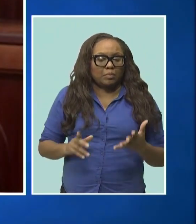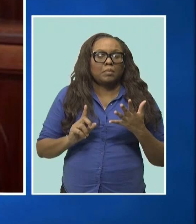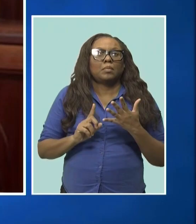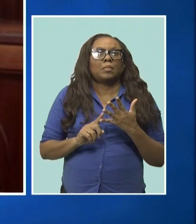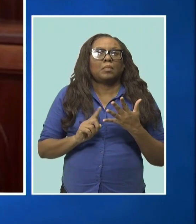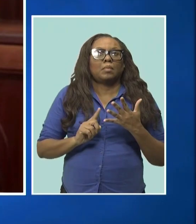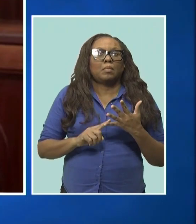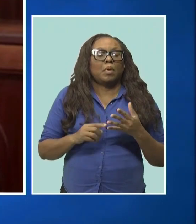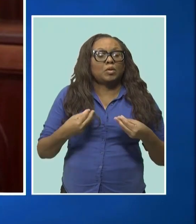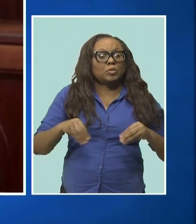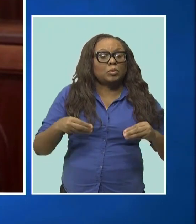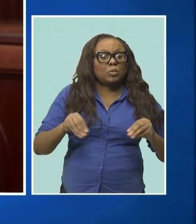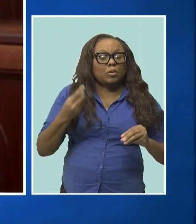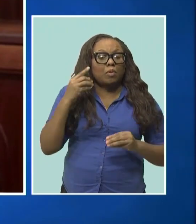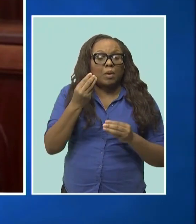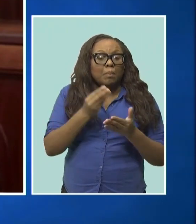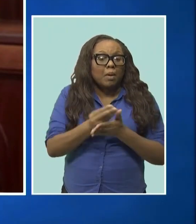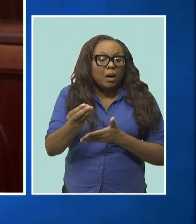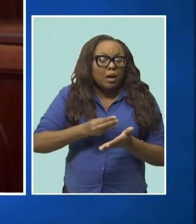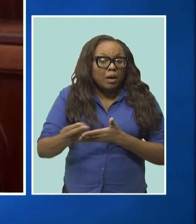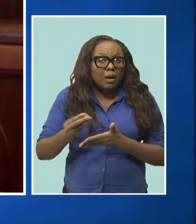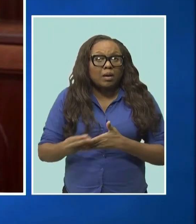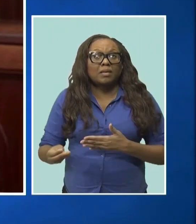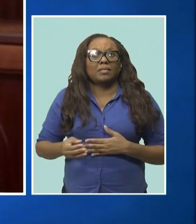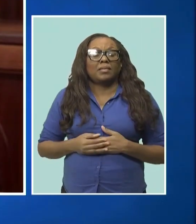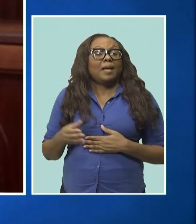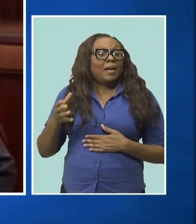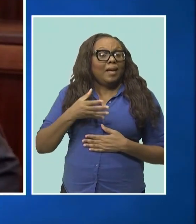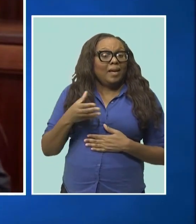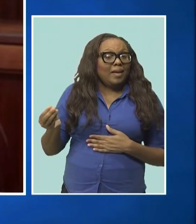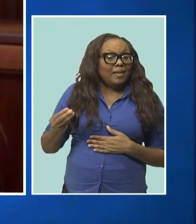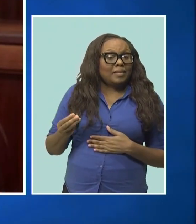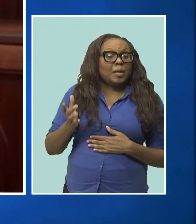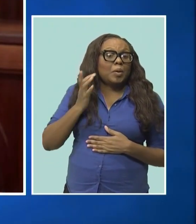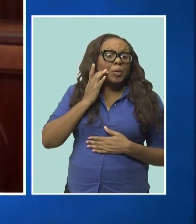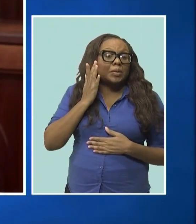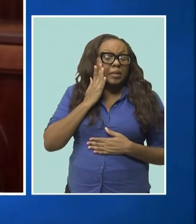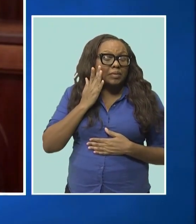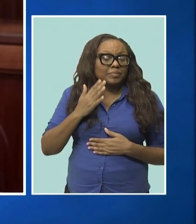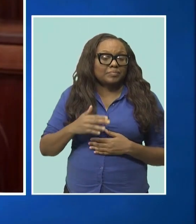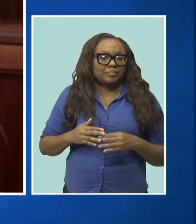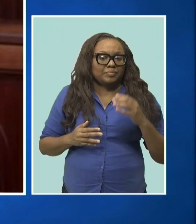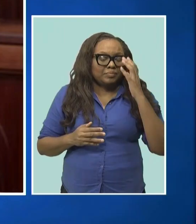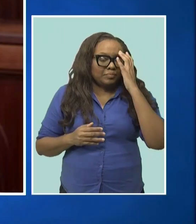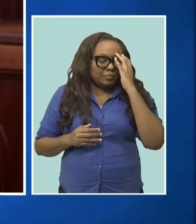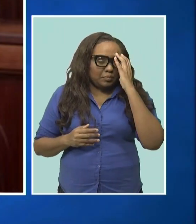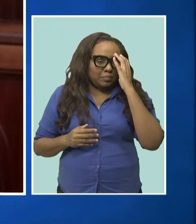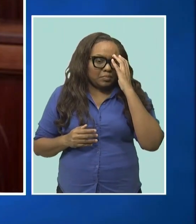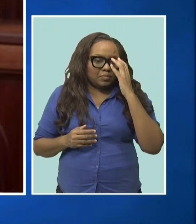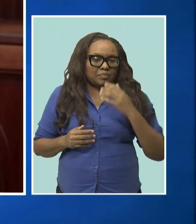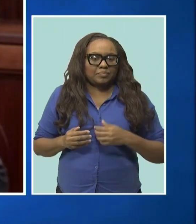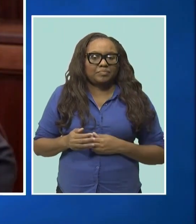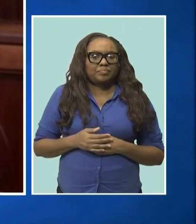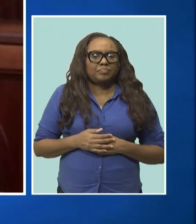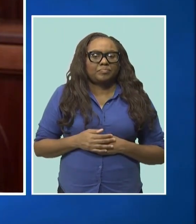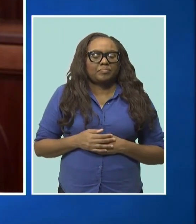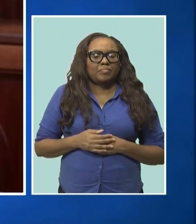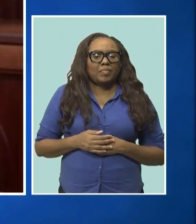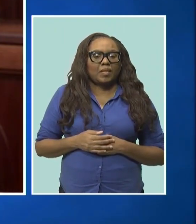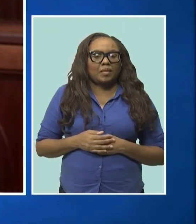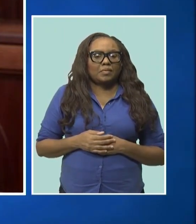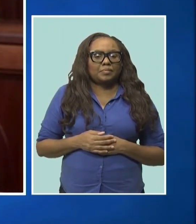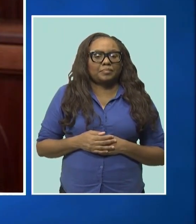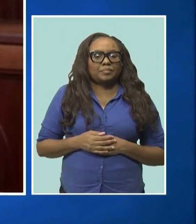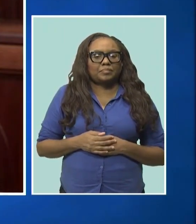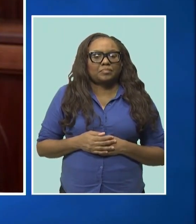convenience stores, and a hotel. So, Mr. Speaker, we are not only looking at